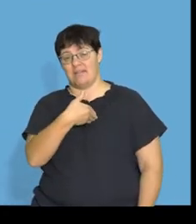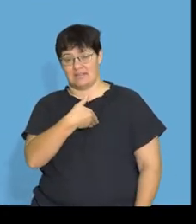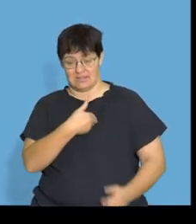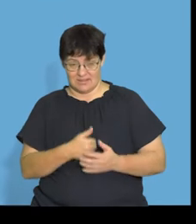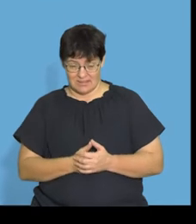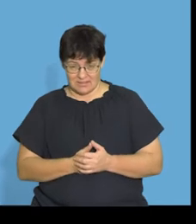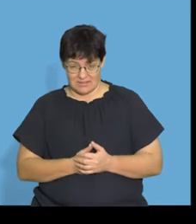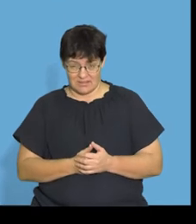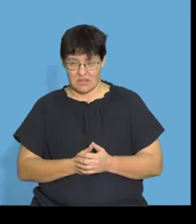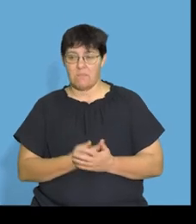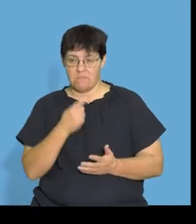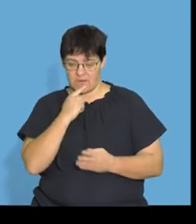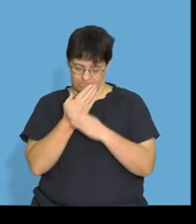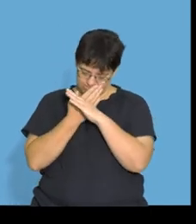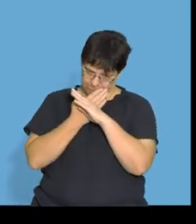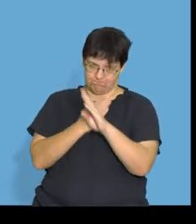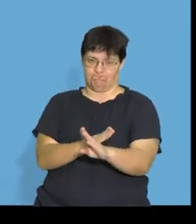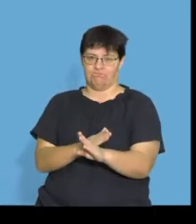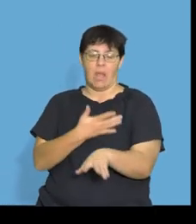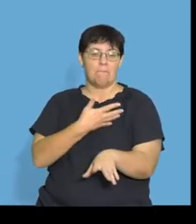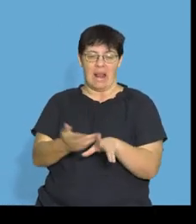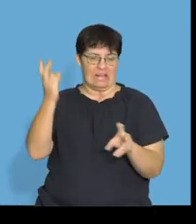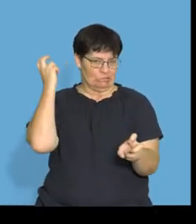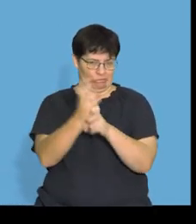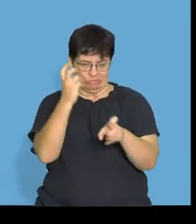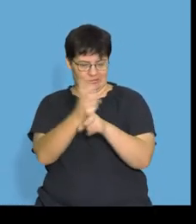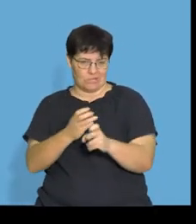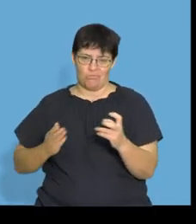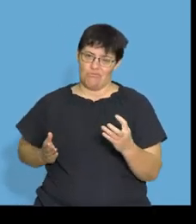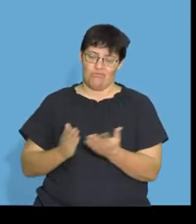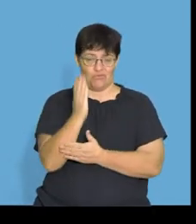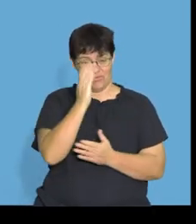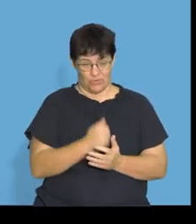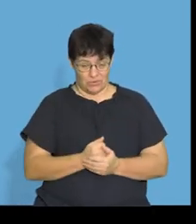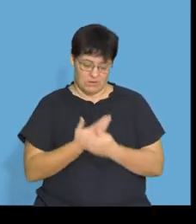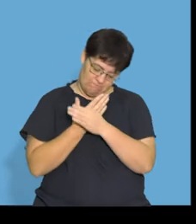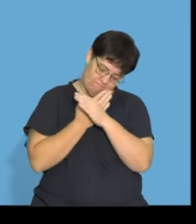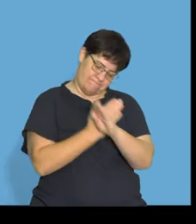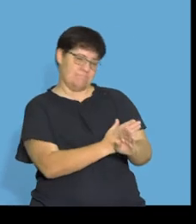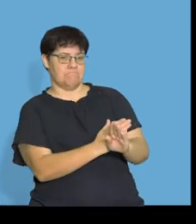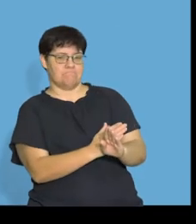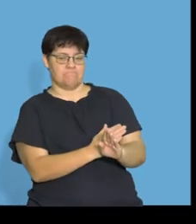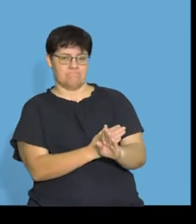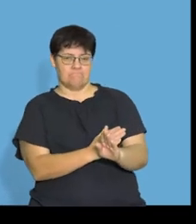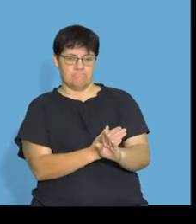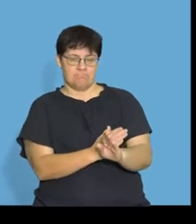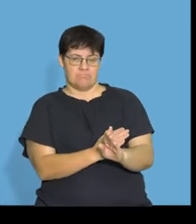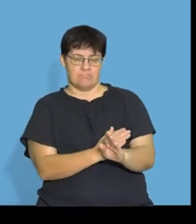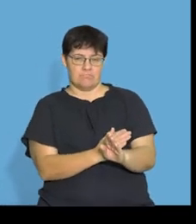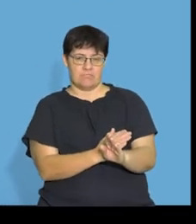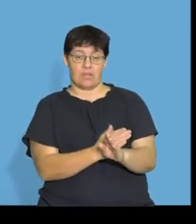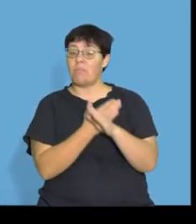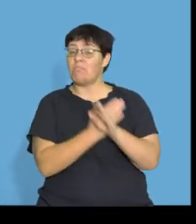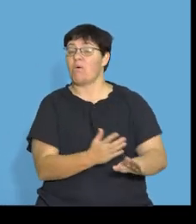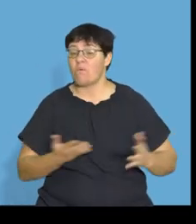especially in the heart. And look at this. It blocks our arteries. It blocks